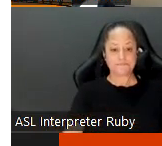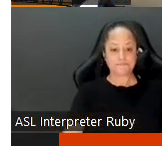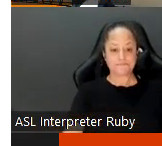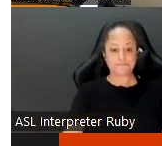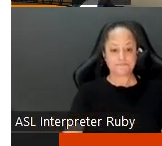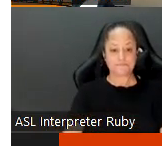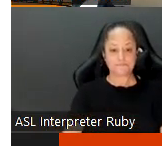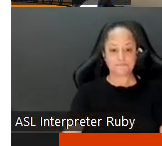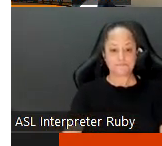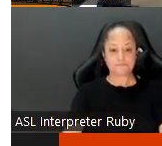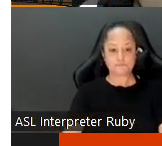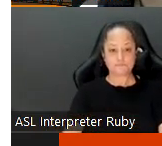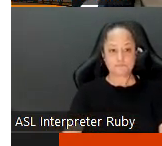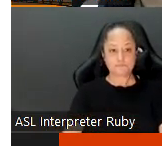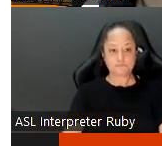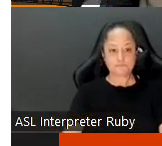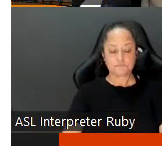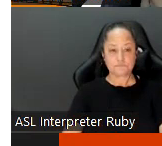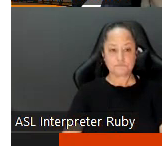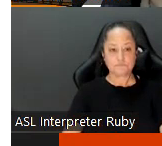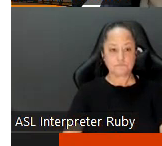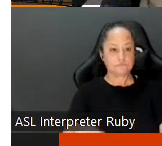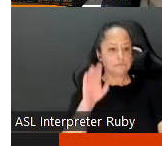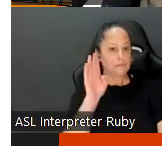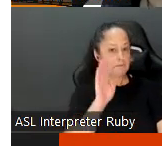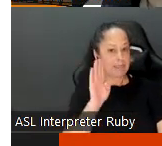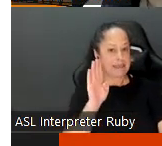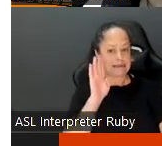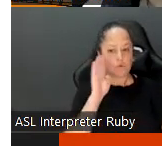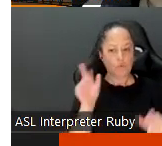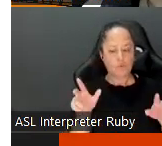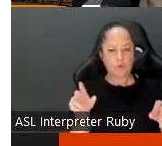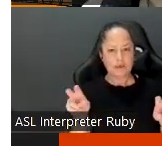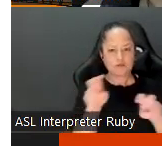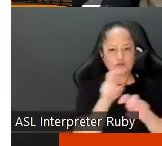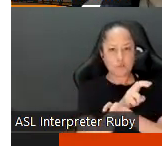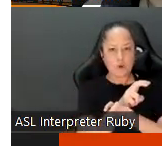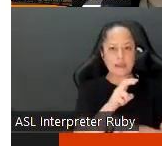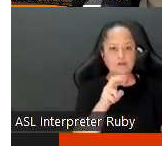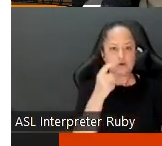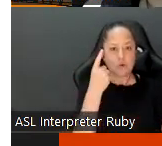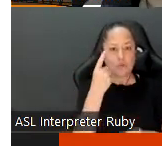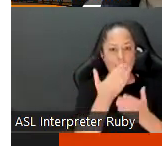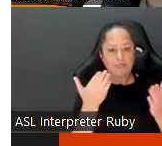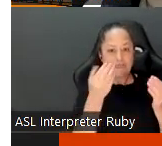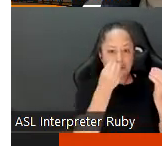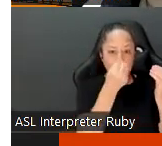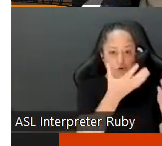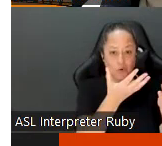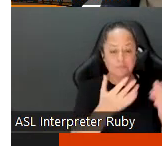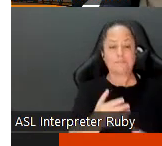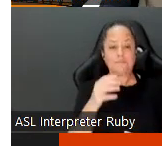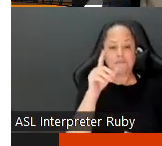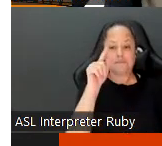all right belinda we will switch off now so um one thing to note is that um